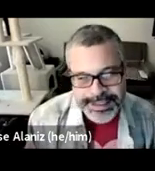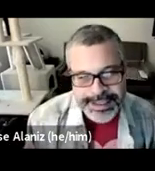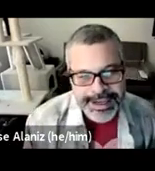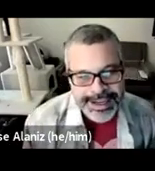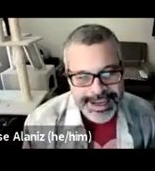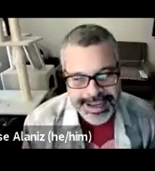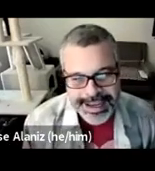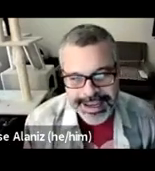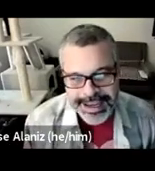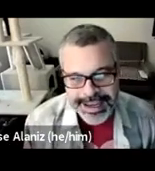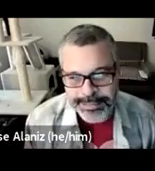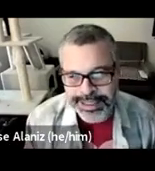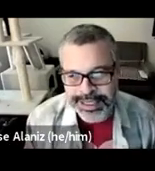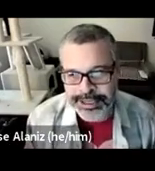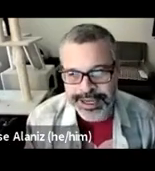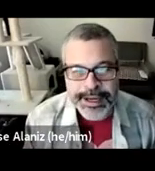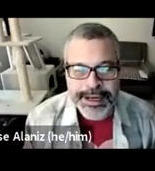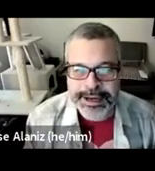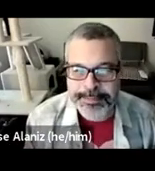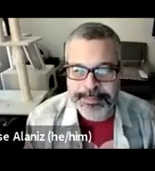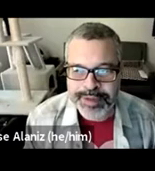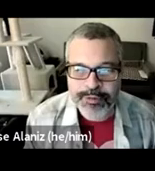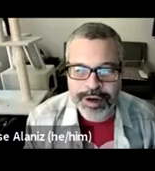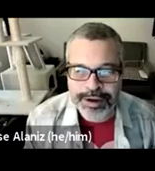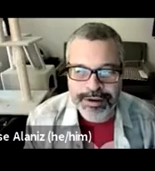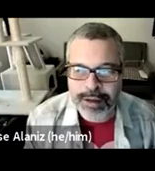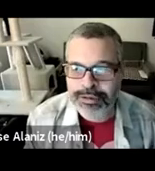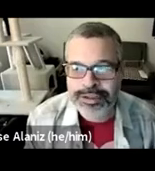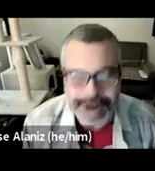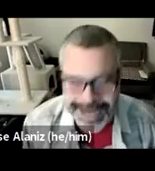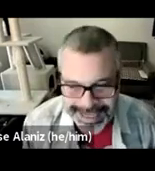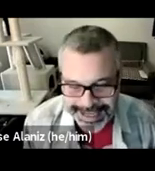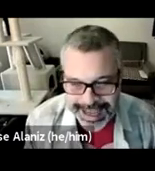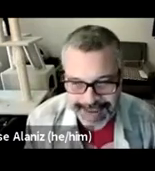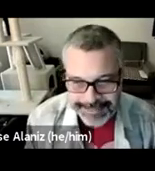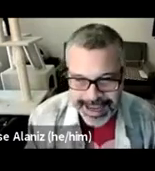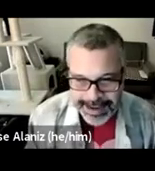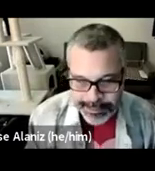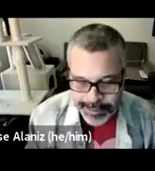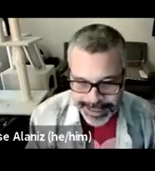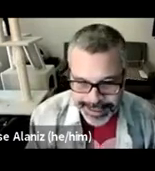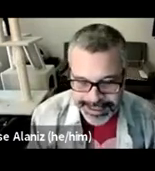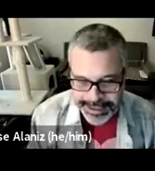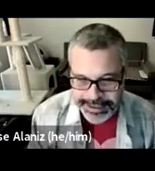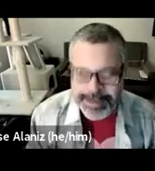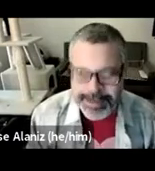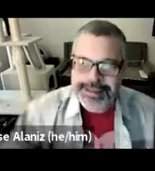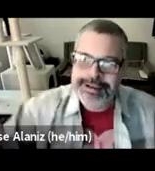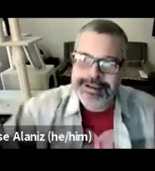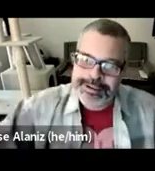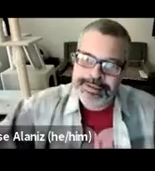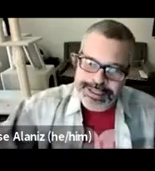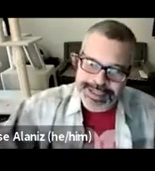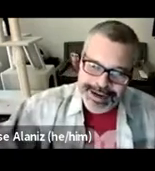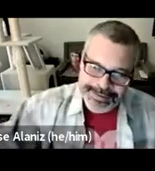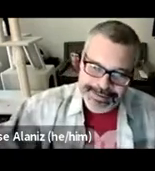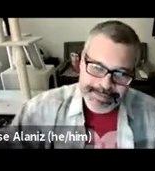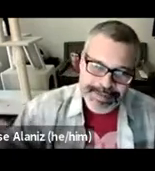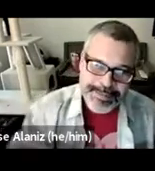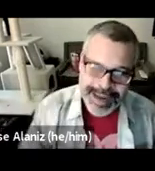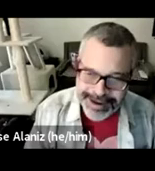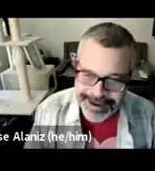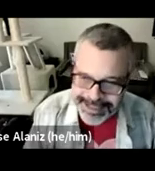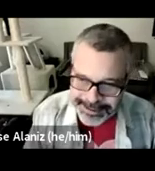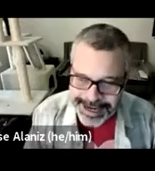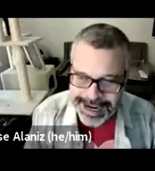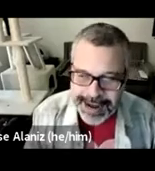villains in, uh, in particularly, um, uh, almost frightening, lifelike ways, as they are described. There, there's, of course, a kind of,